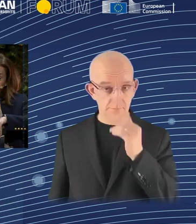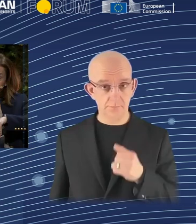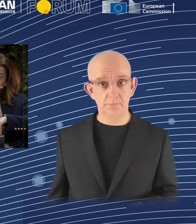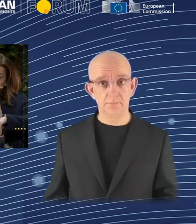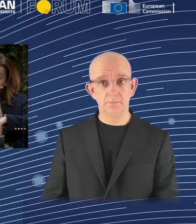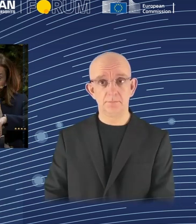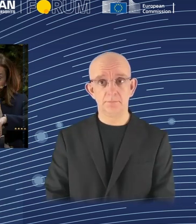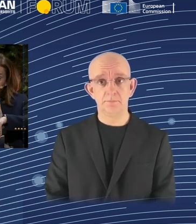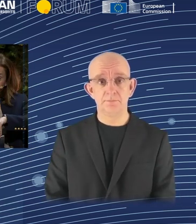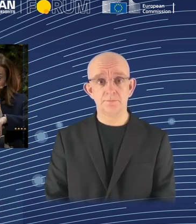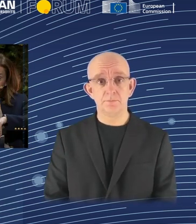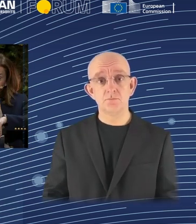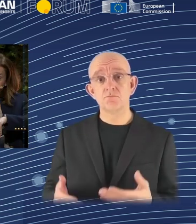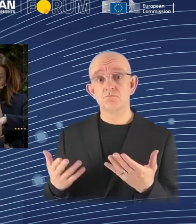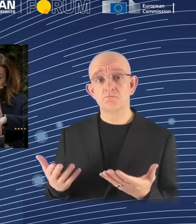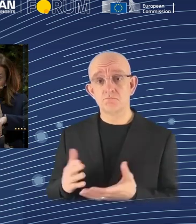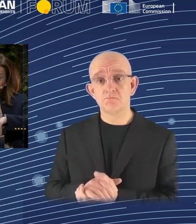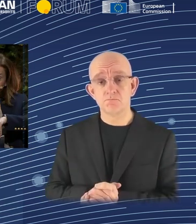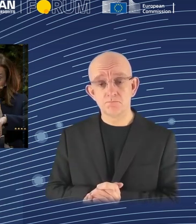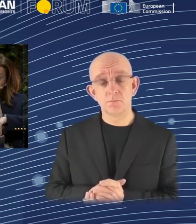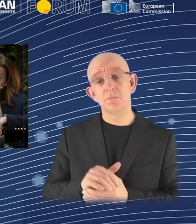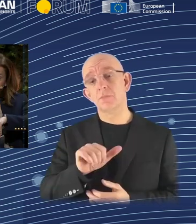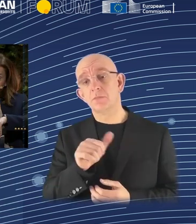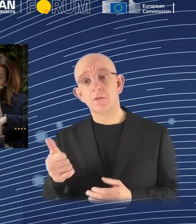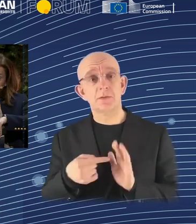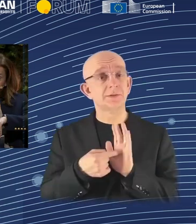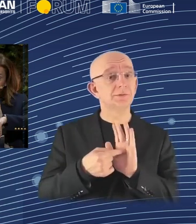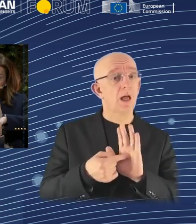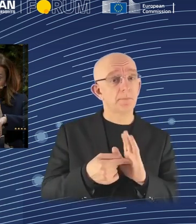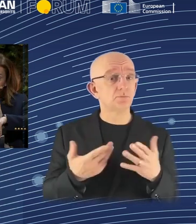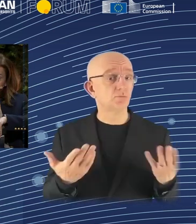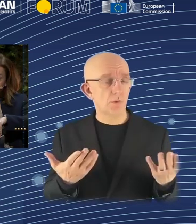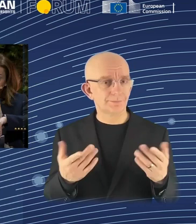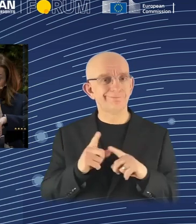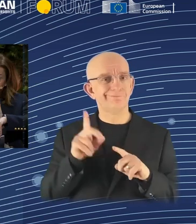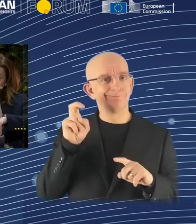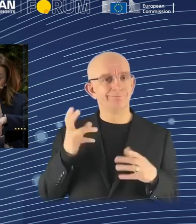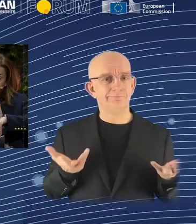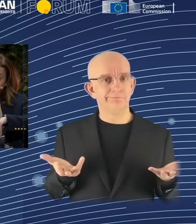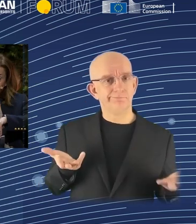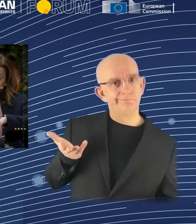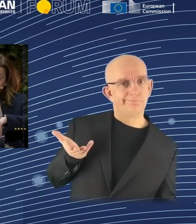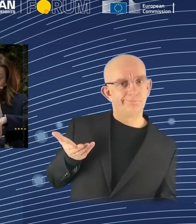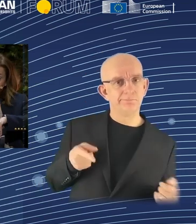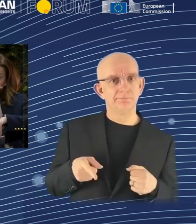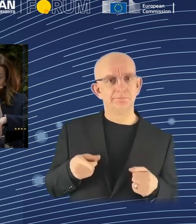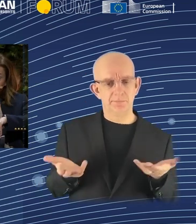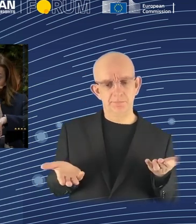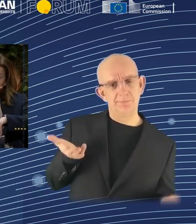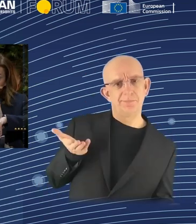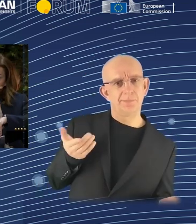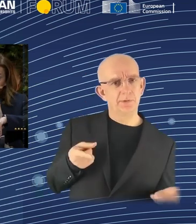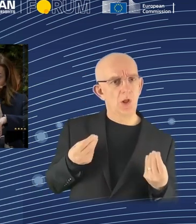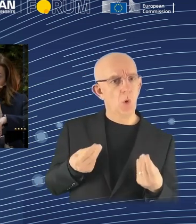Another example would be bias. So how does bias come in to machine learning algorithms? It's not that there's a lot of white male